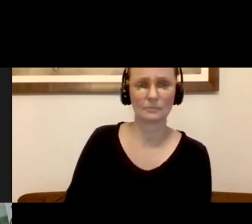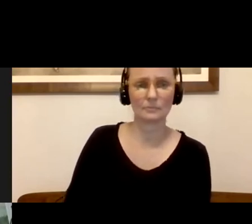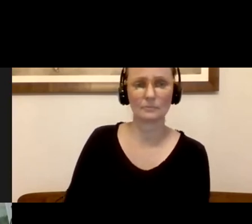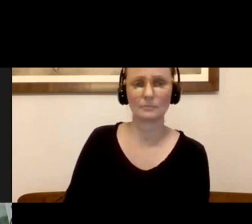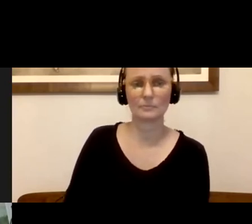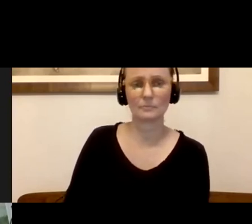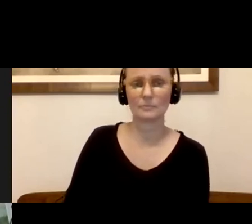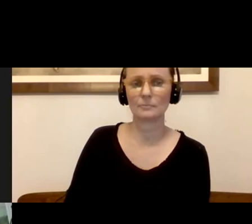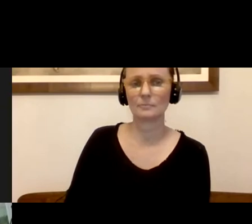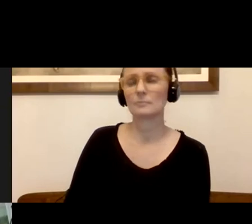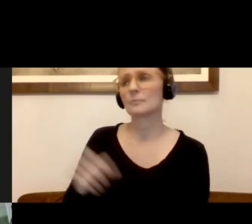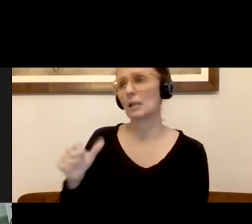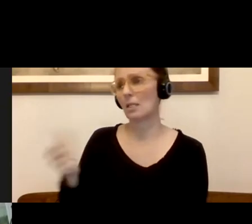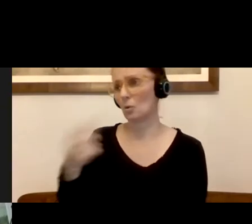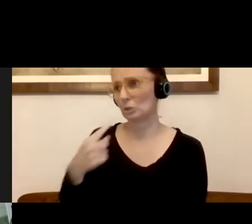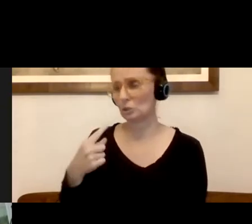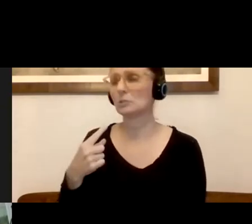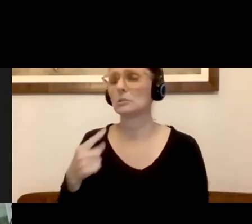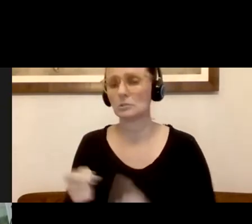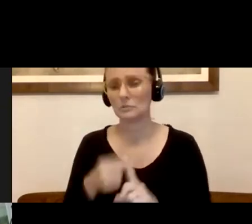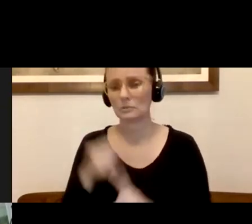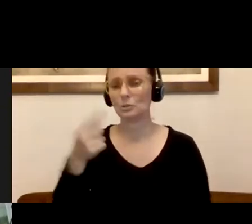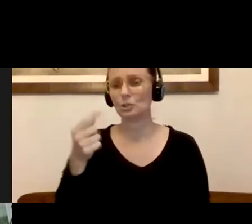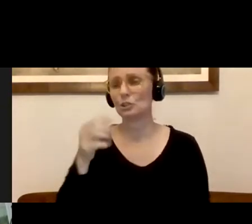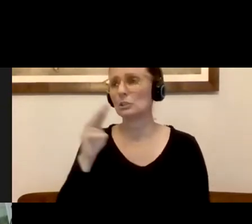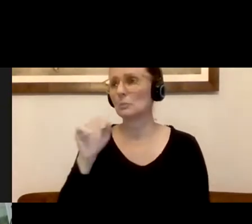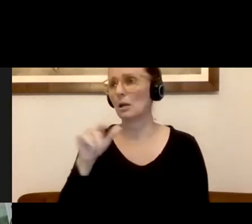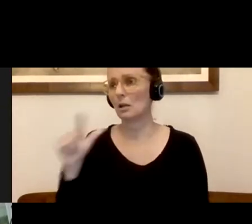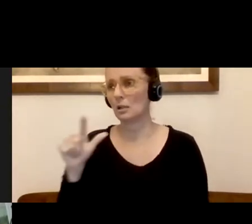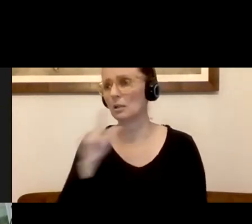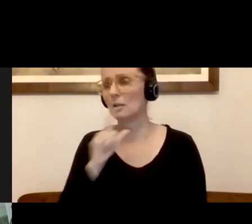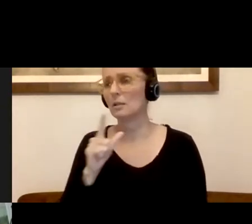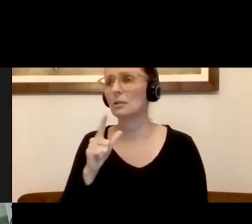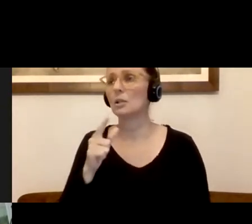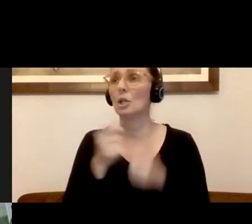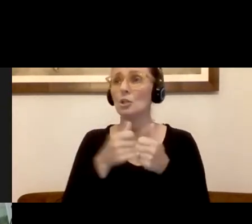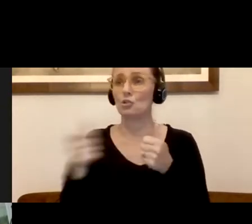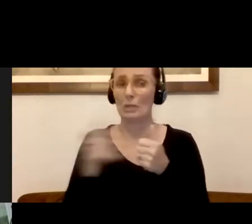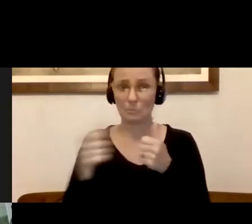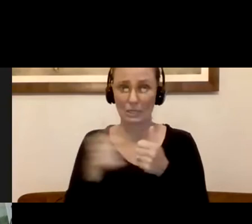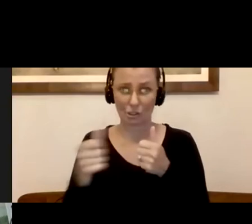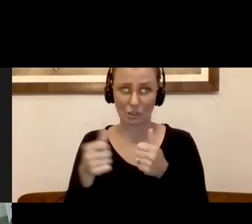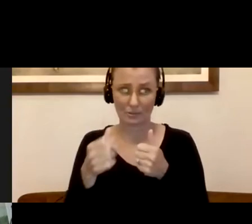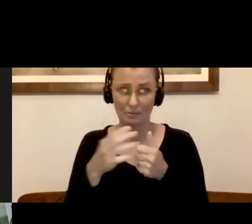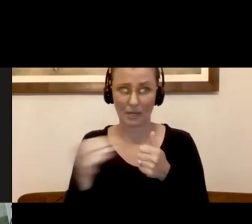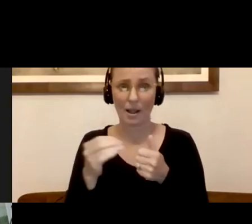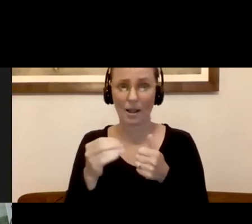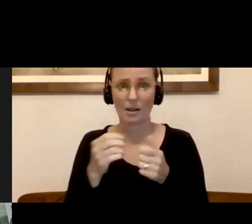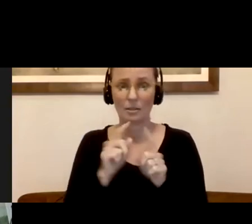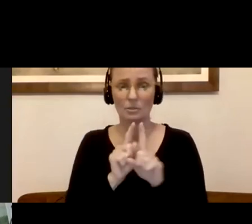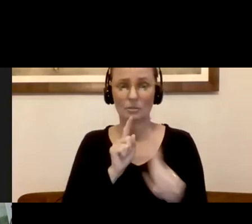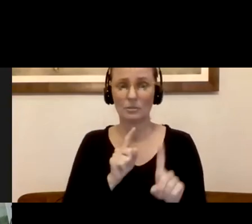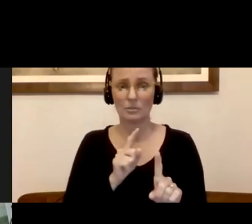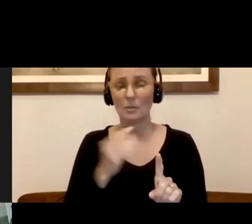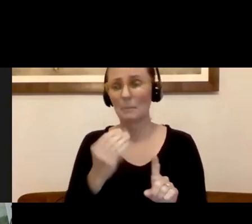transportation and socially distancing as we start to reopen, by the way, the T has been doing a great job during the pandemic.